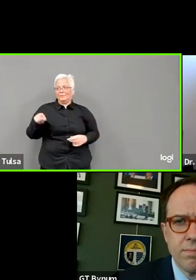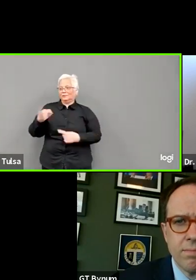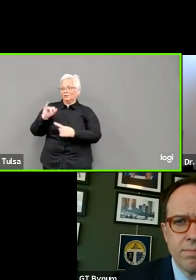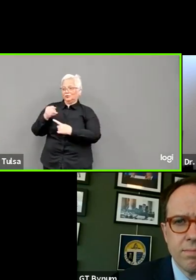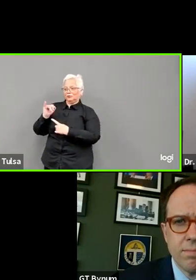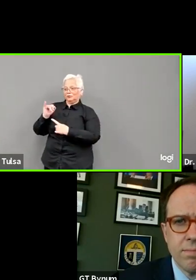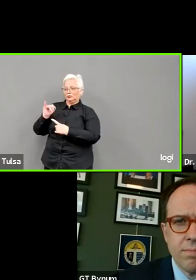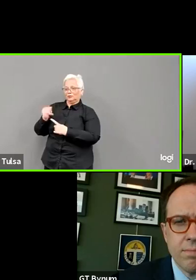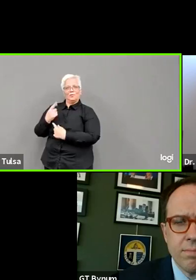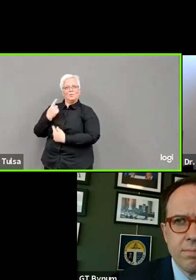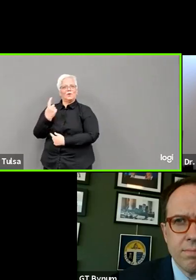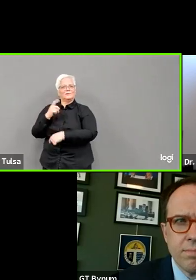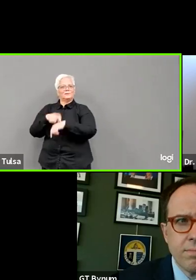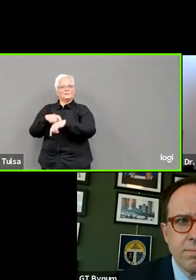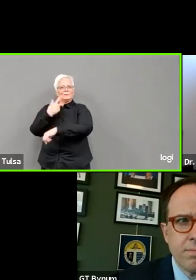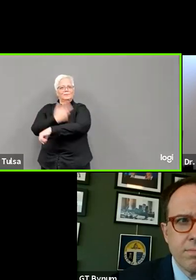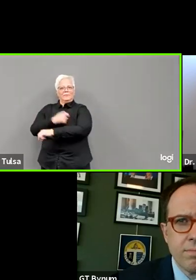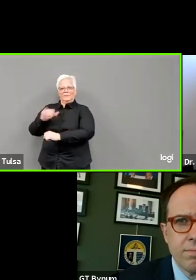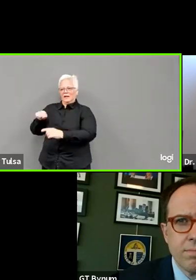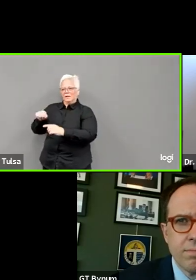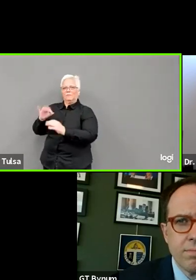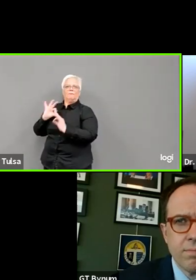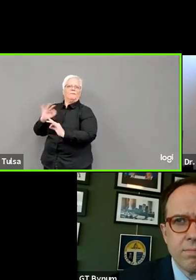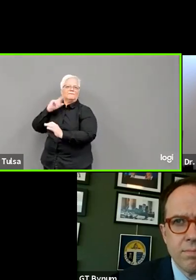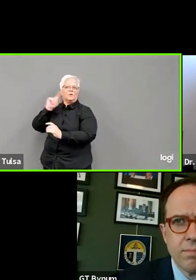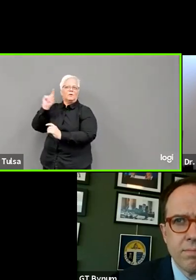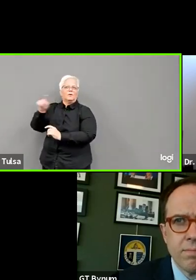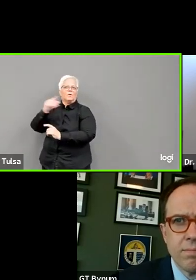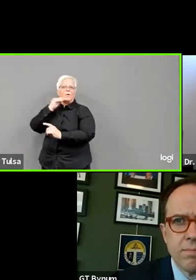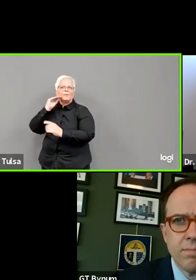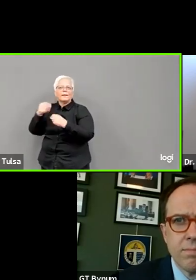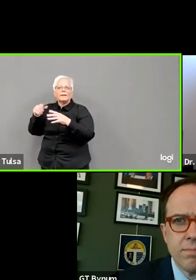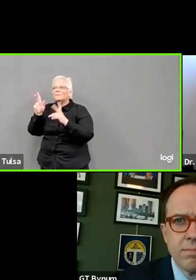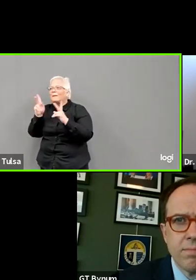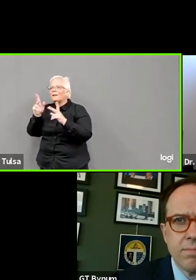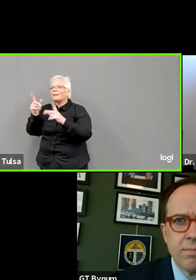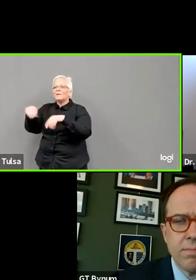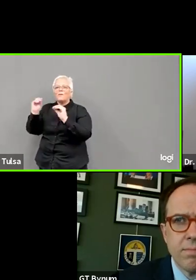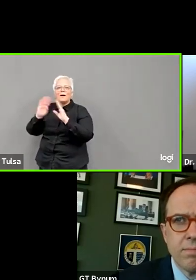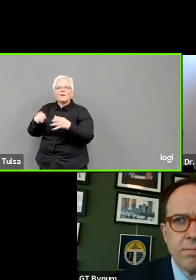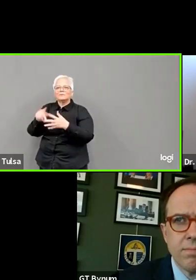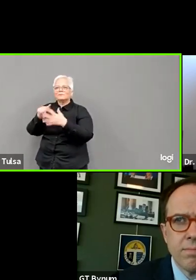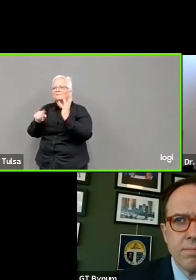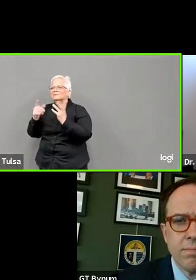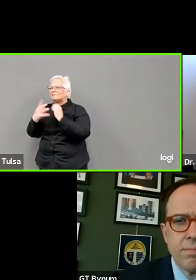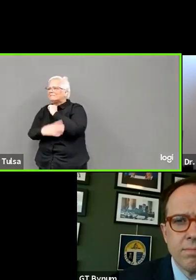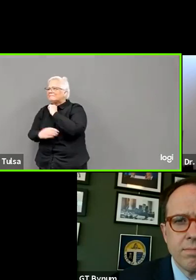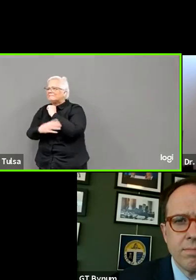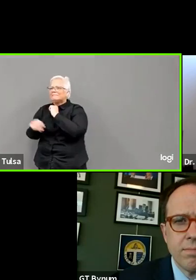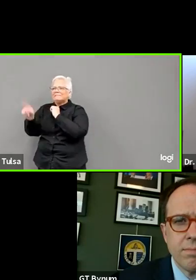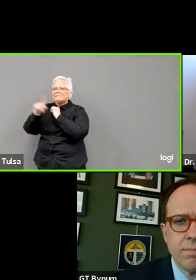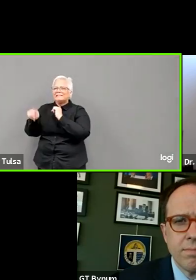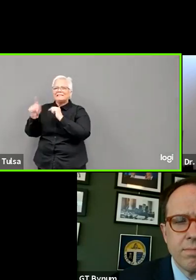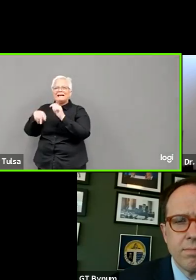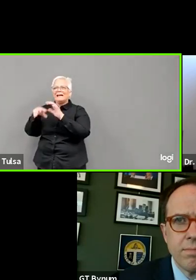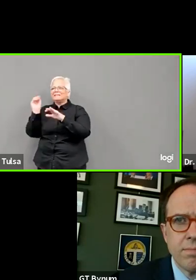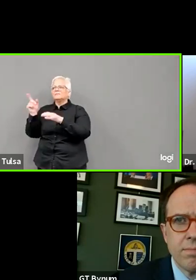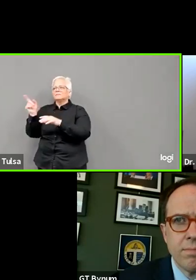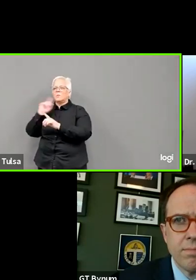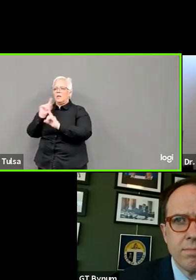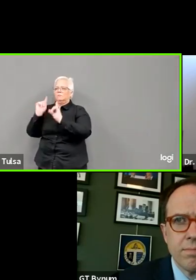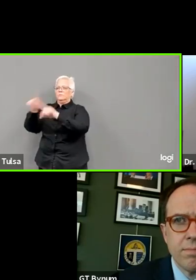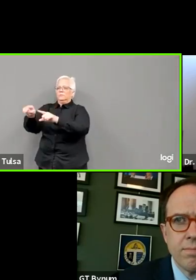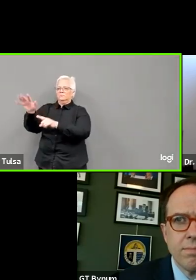We are now one year out from COVID's arrival here. What do you know now that you wish you would have known then?